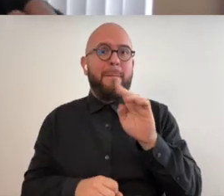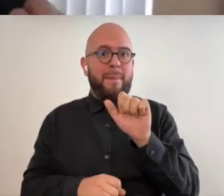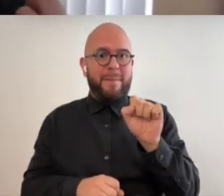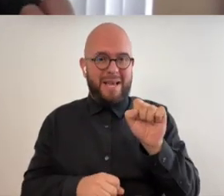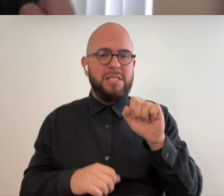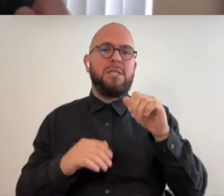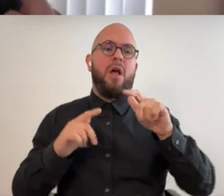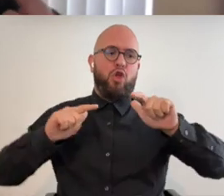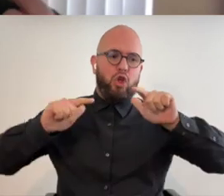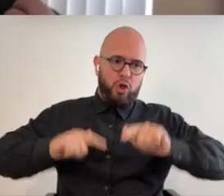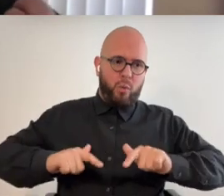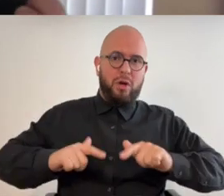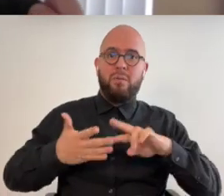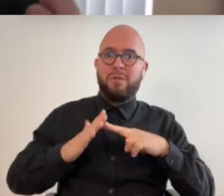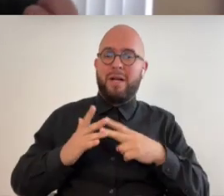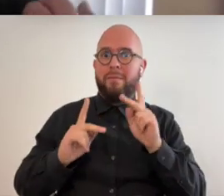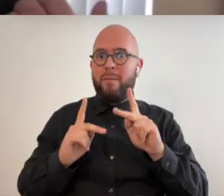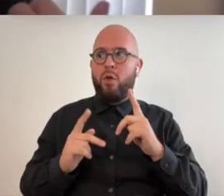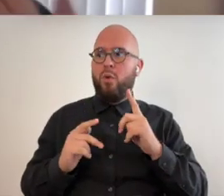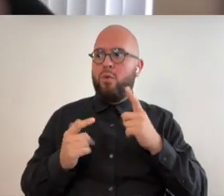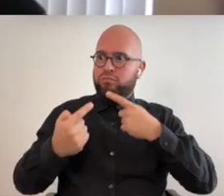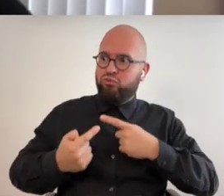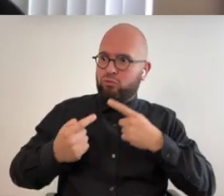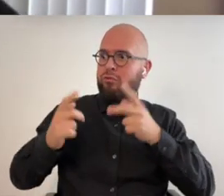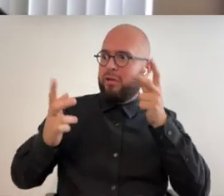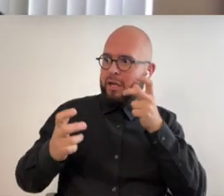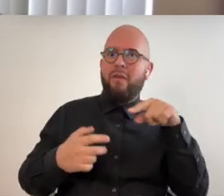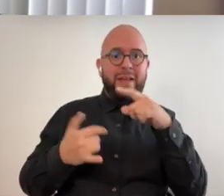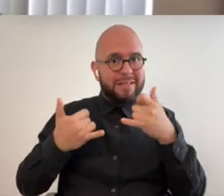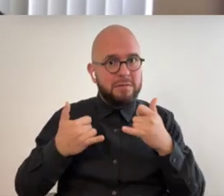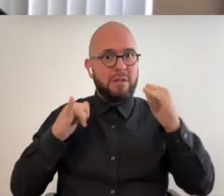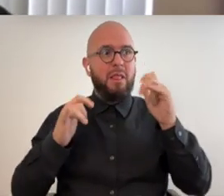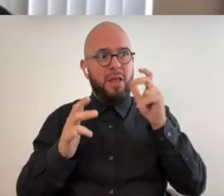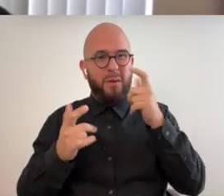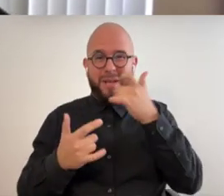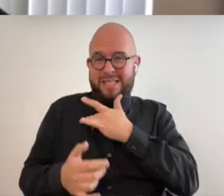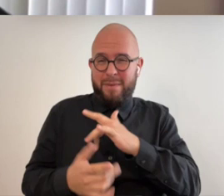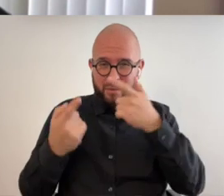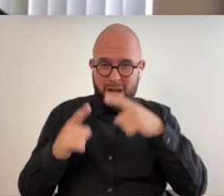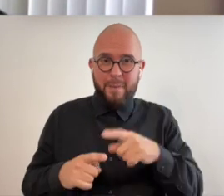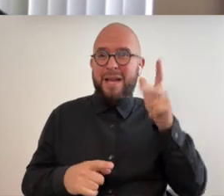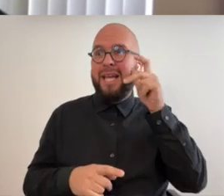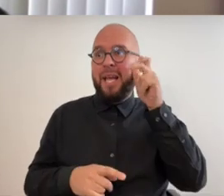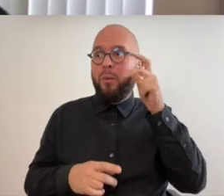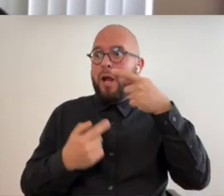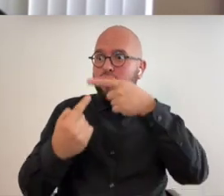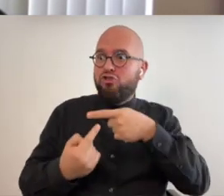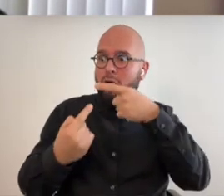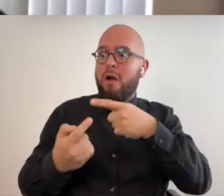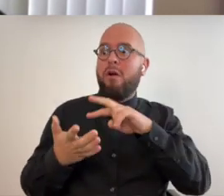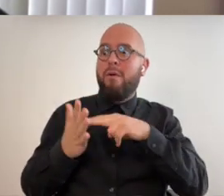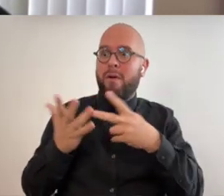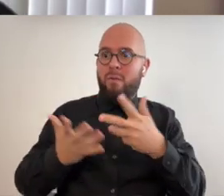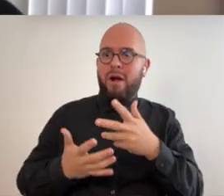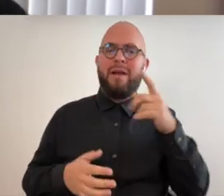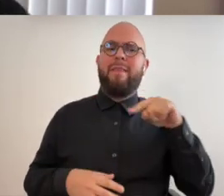so that people who have difficulties could hear it because most often people with hearing difficulties can either